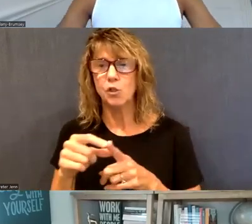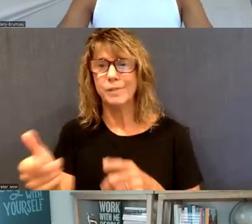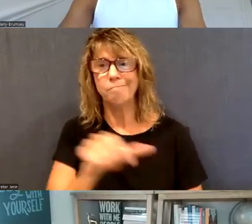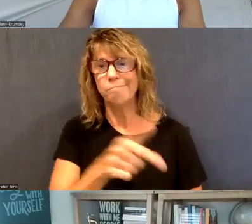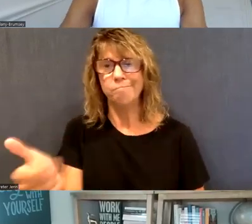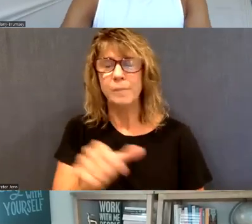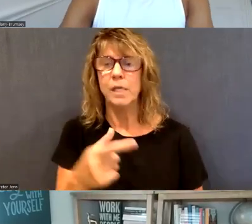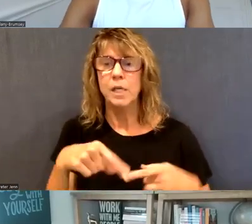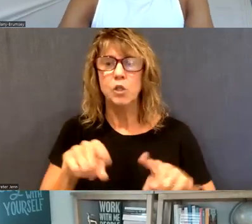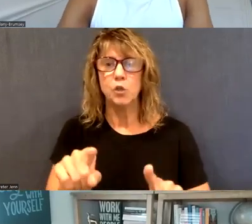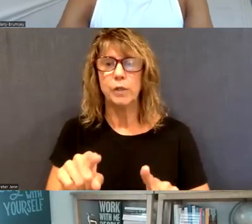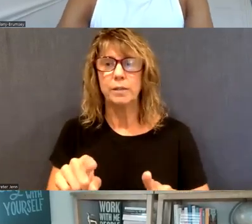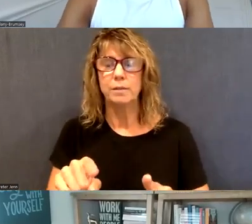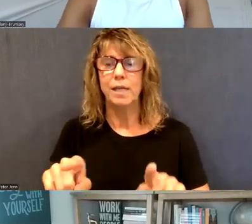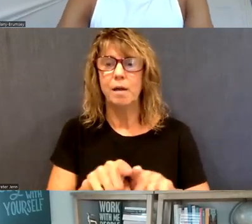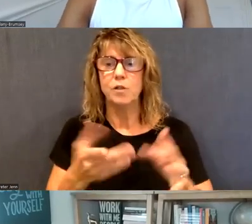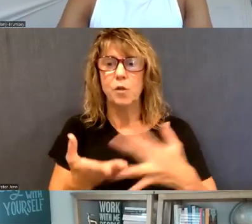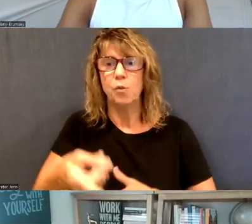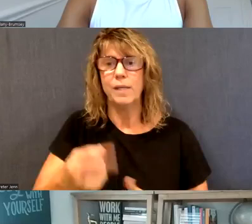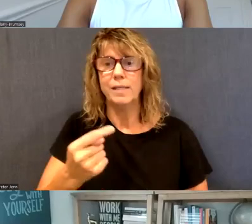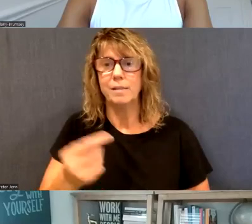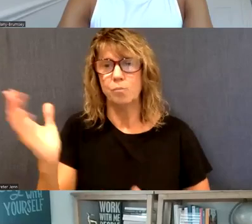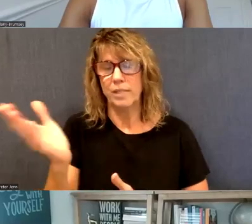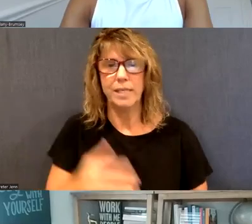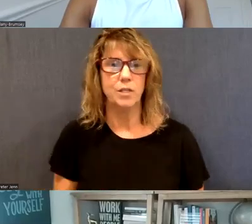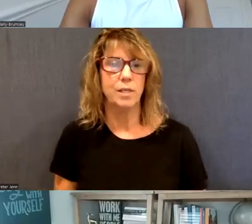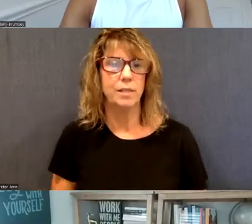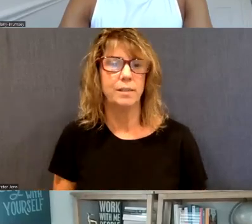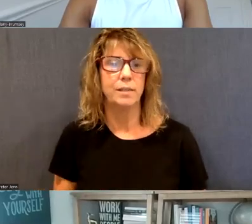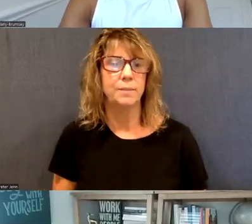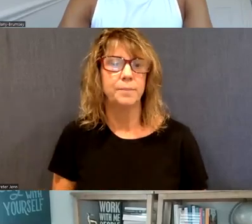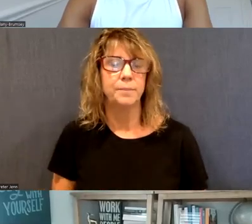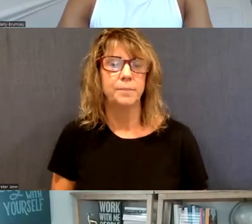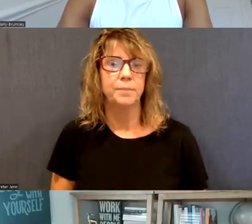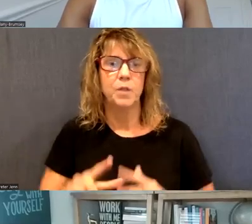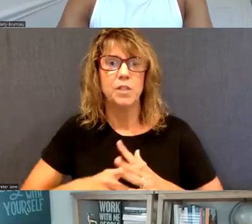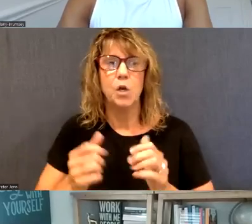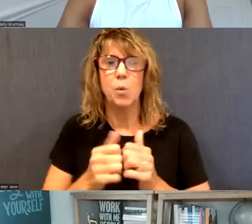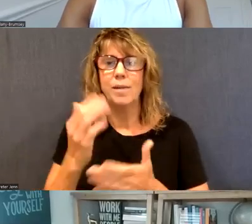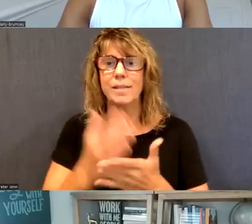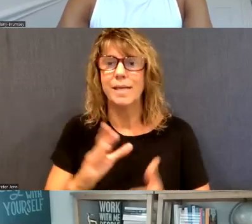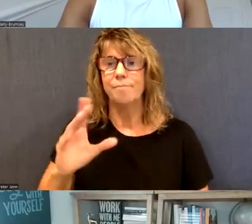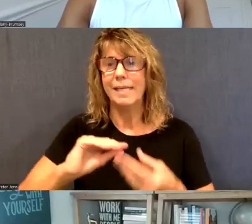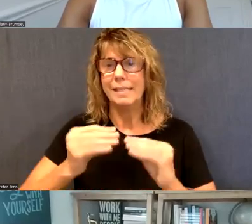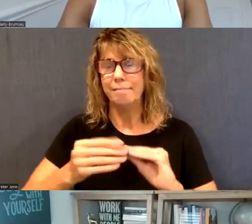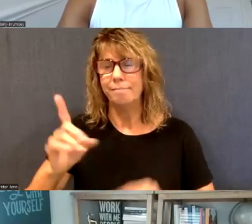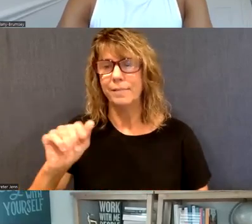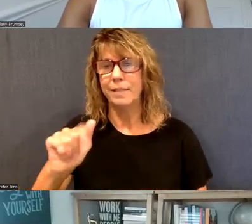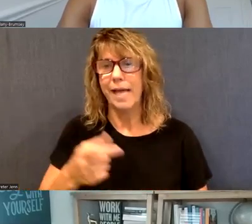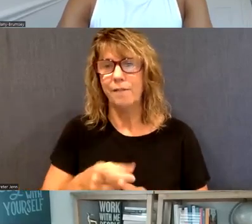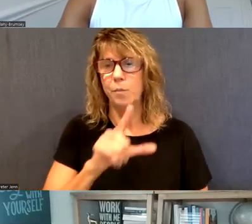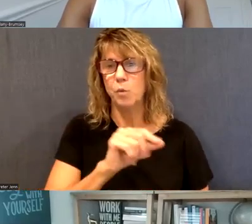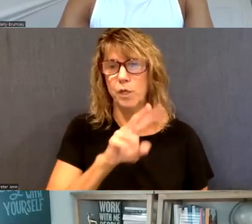interchangeably throughout, um, and also throughout this presentation. So I wanted to start with just some data, um, from 2022